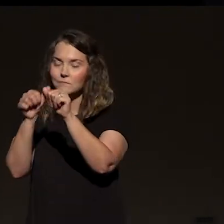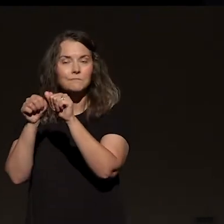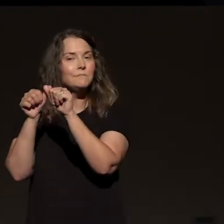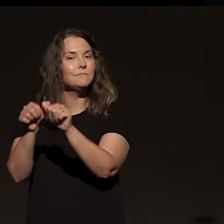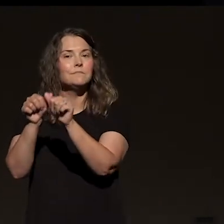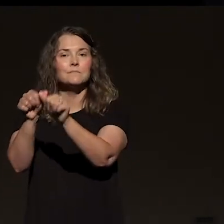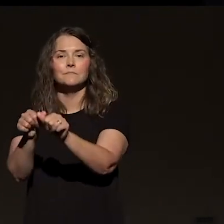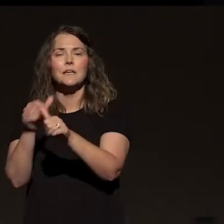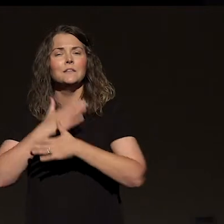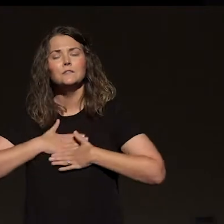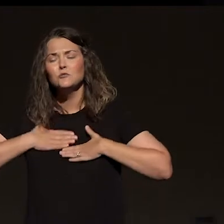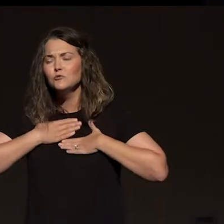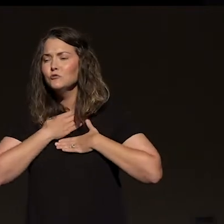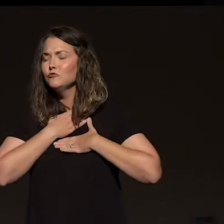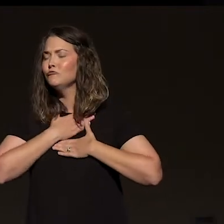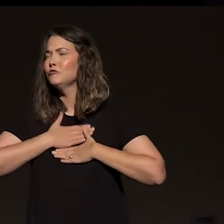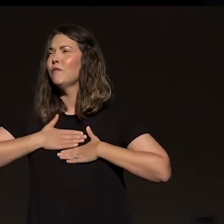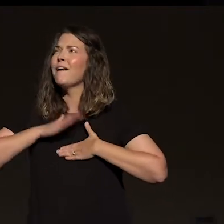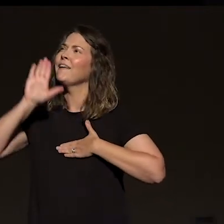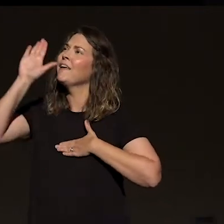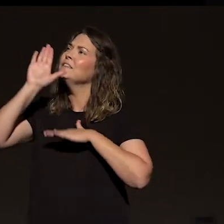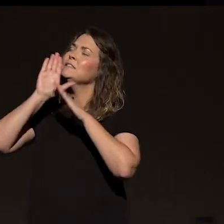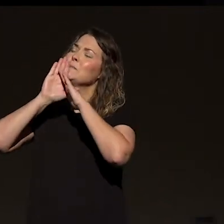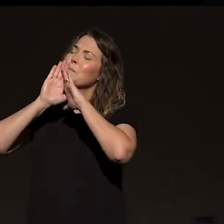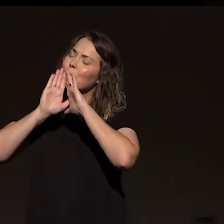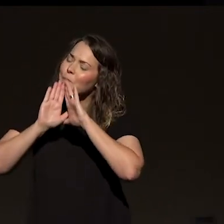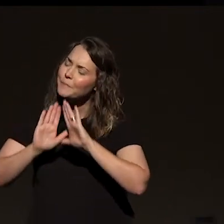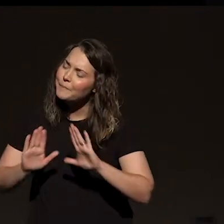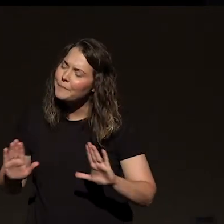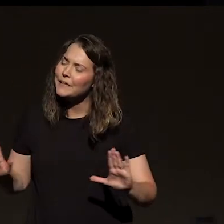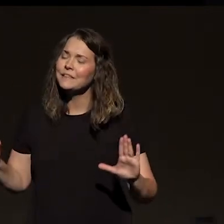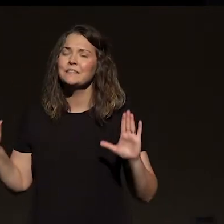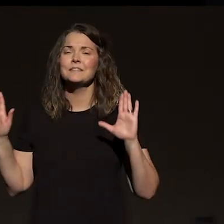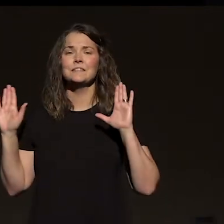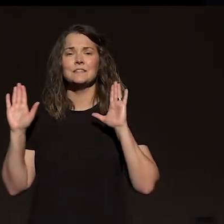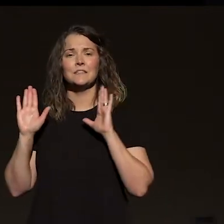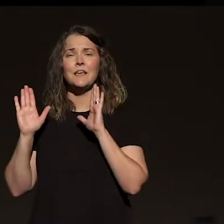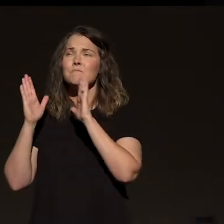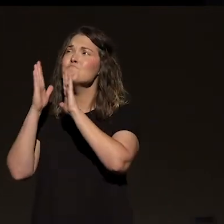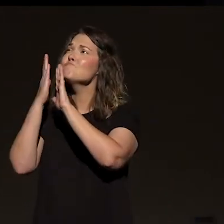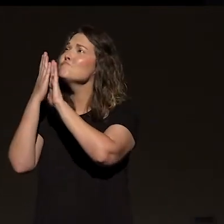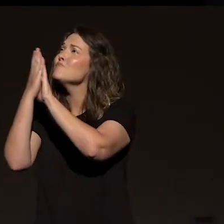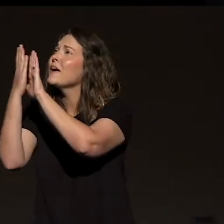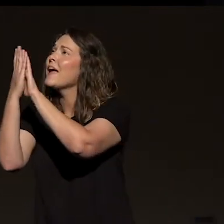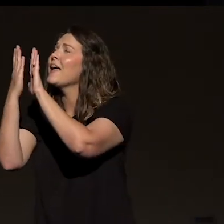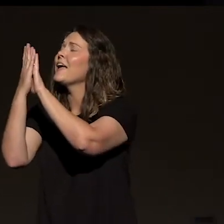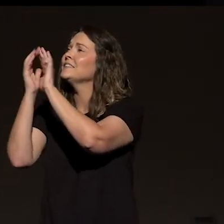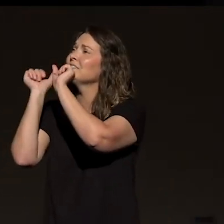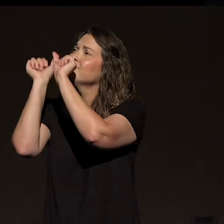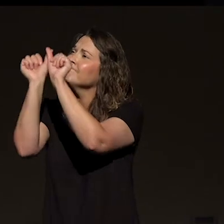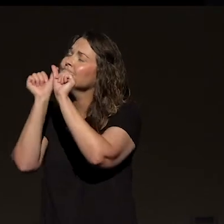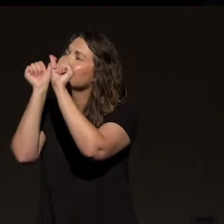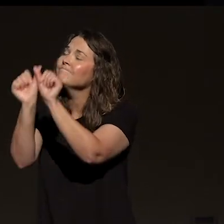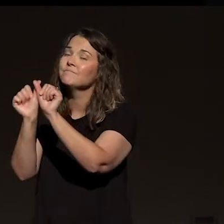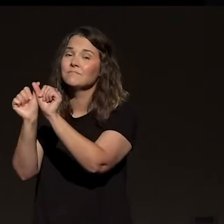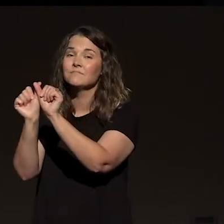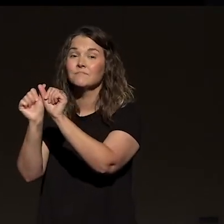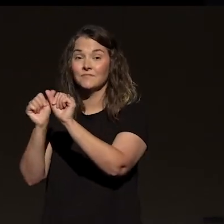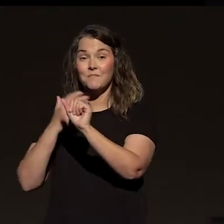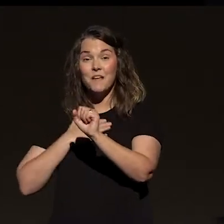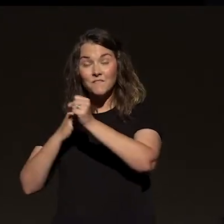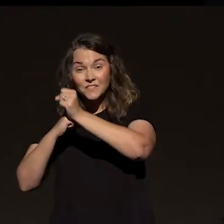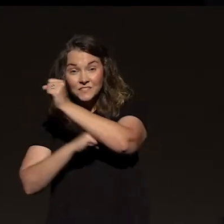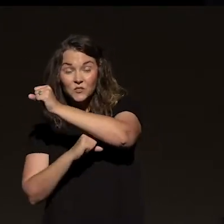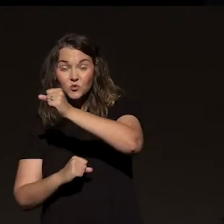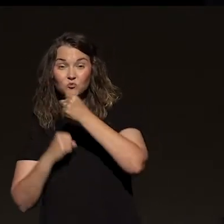You keep enjoying the peace that that brings, and let praise rise, and you keep making progress, that your foundation's strong,